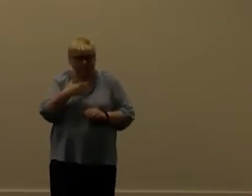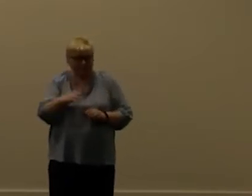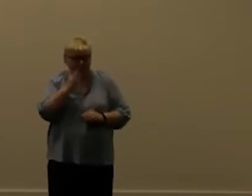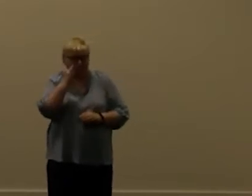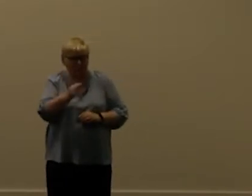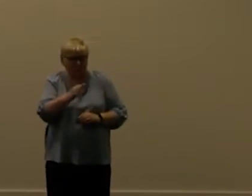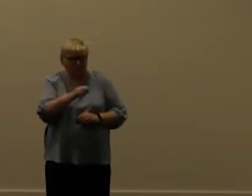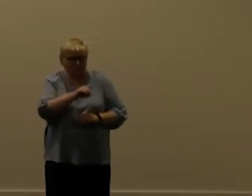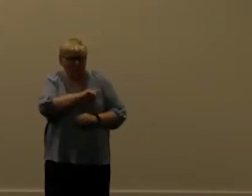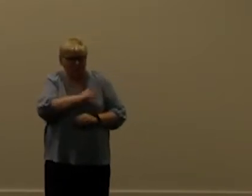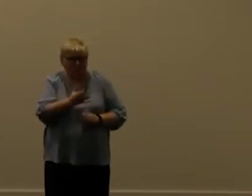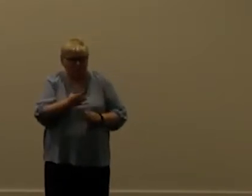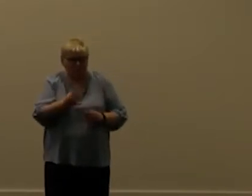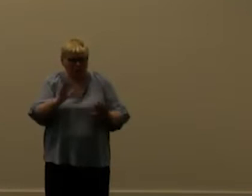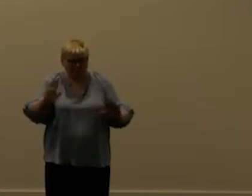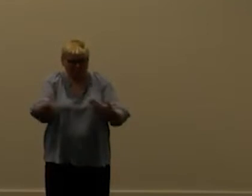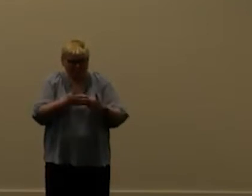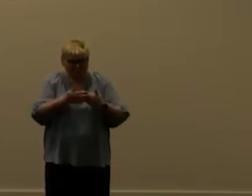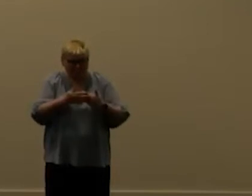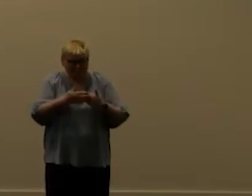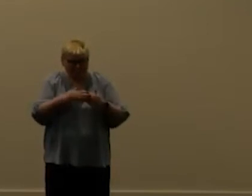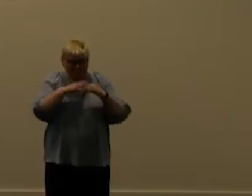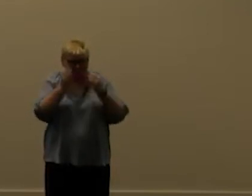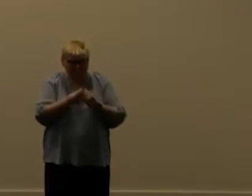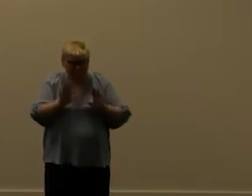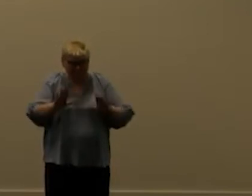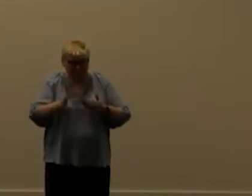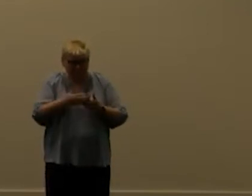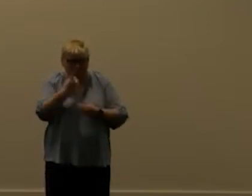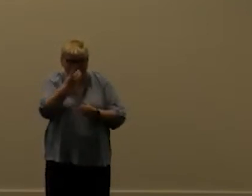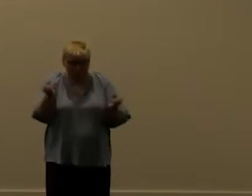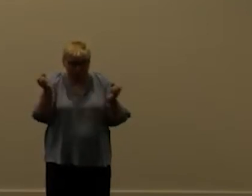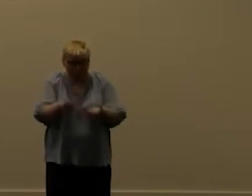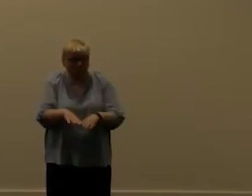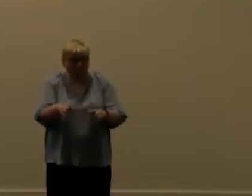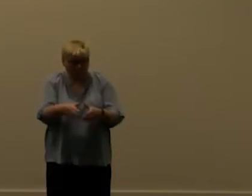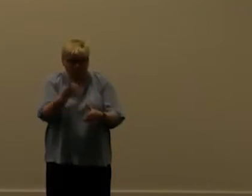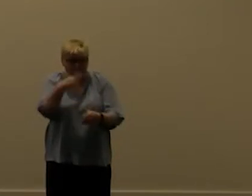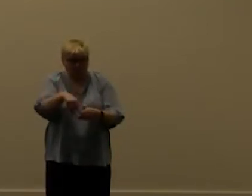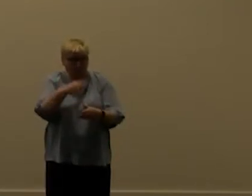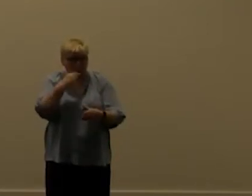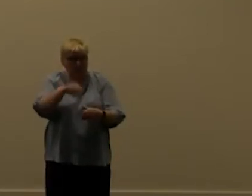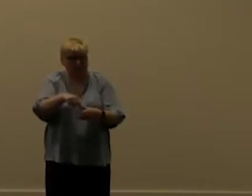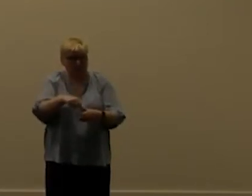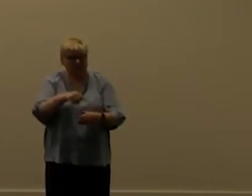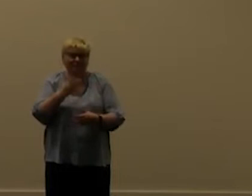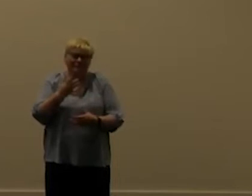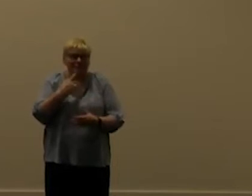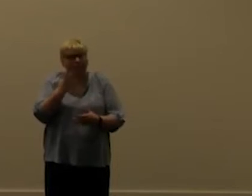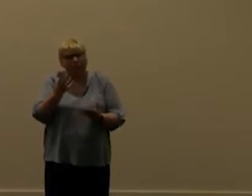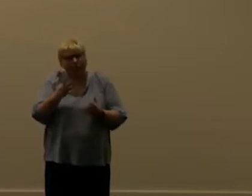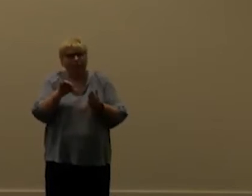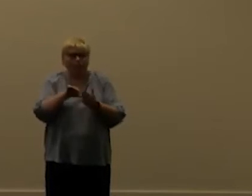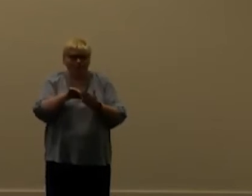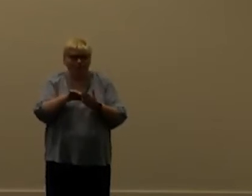asked him why don't you just pool everything like pool everybody apis calls into one pool and then that that you use that and he said that well the problem is